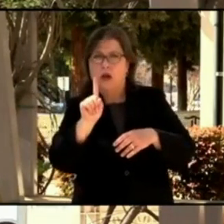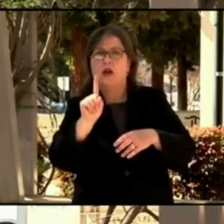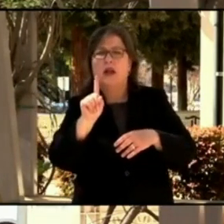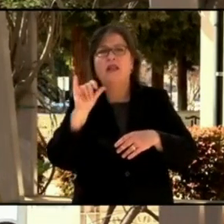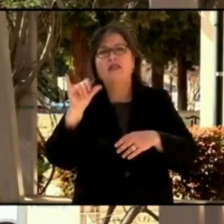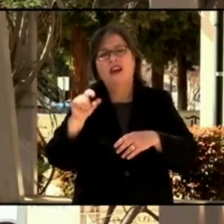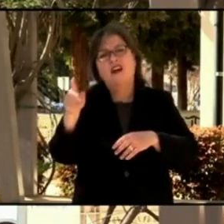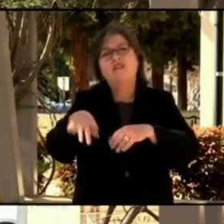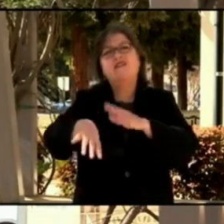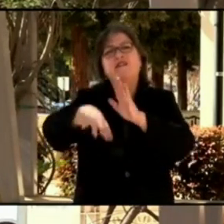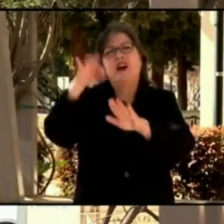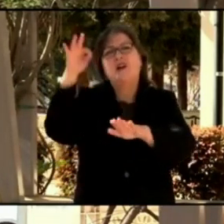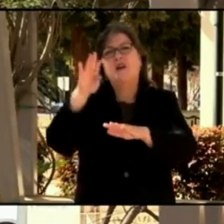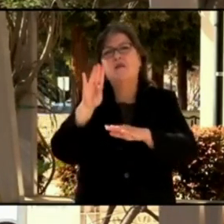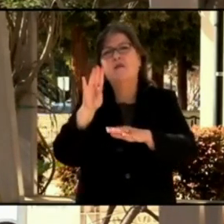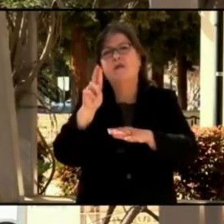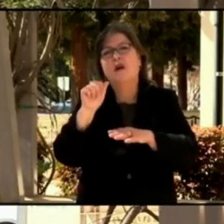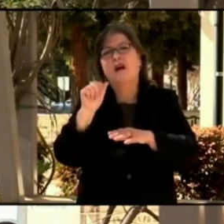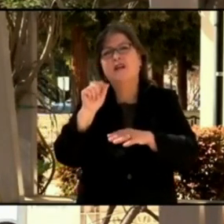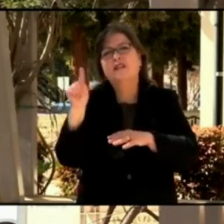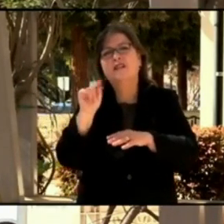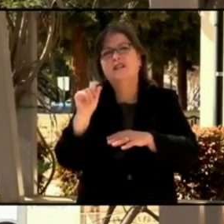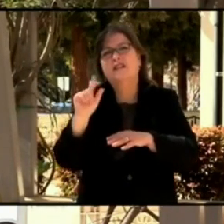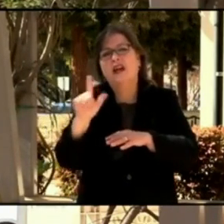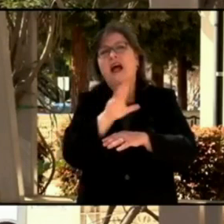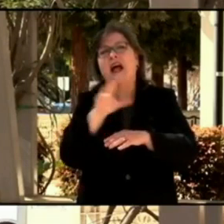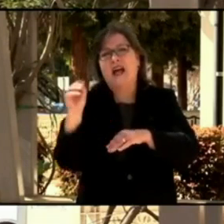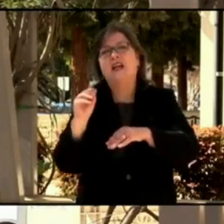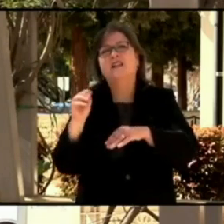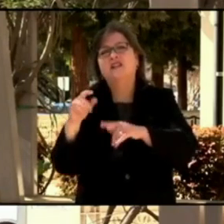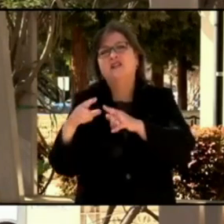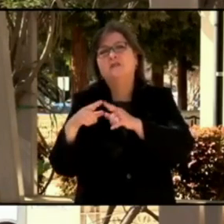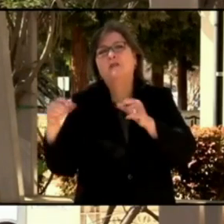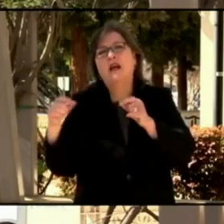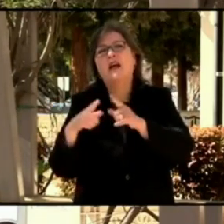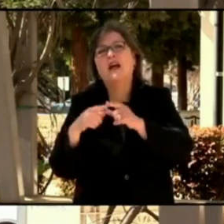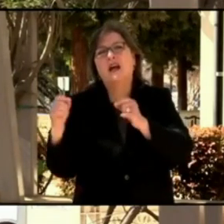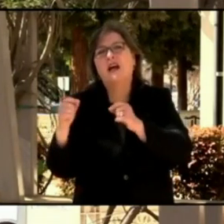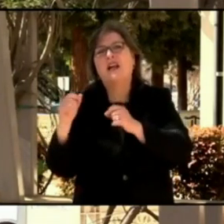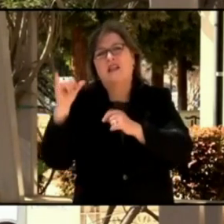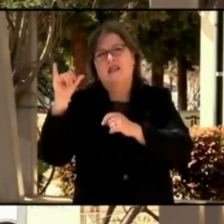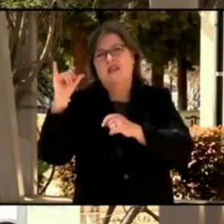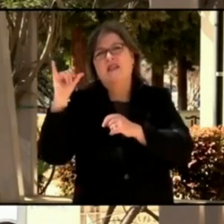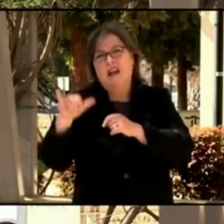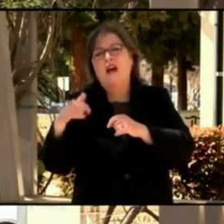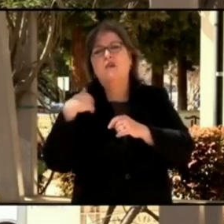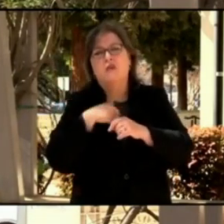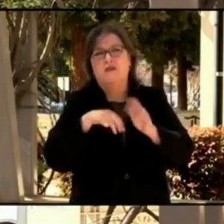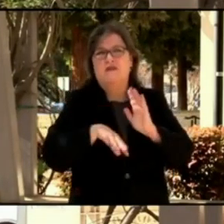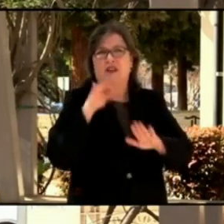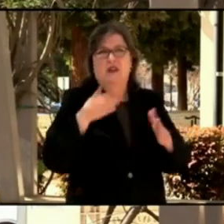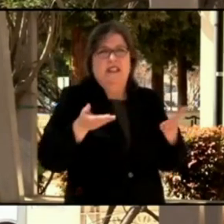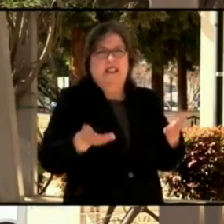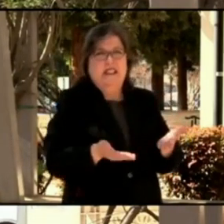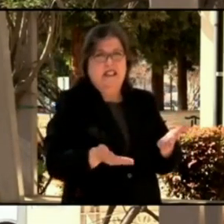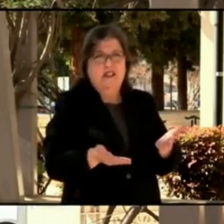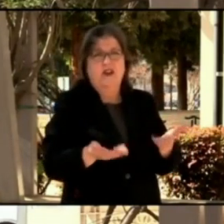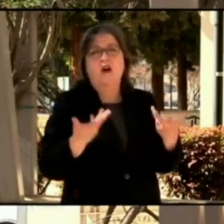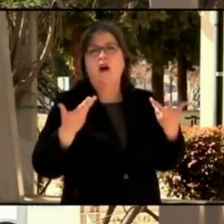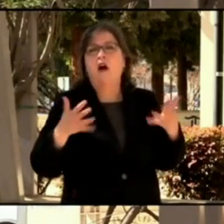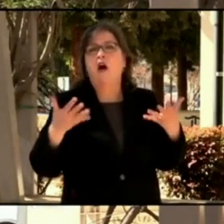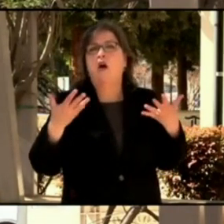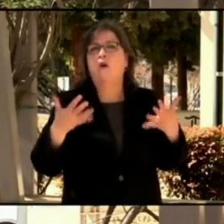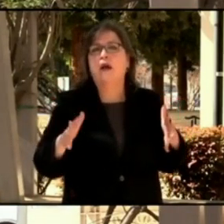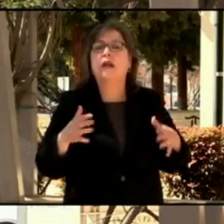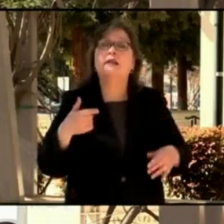Brazil and Japan. So this is important to know because we've